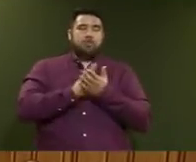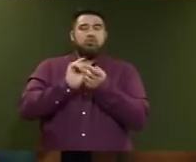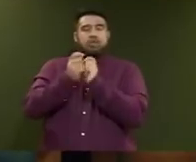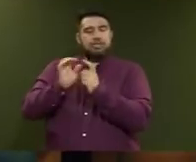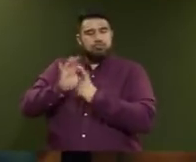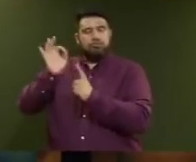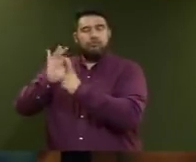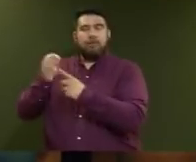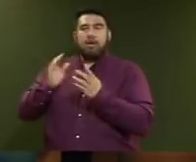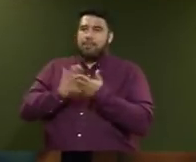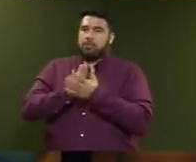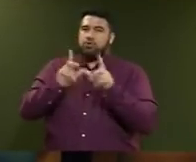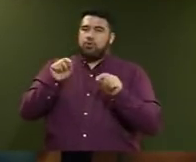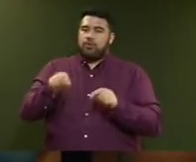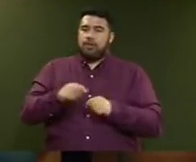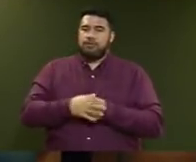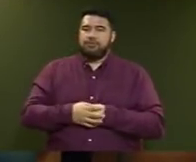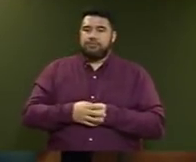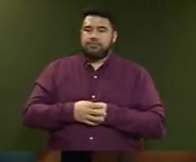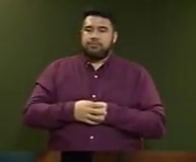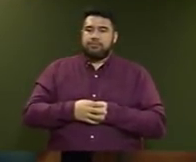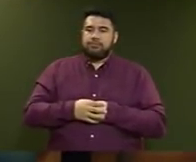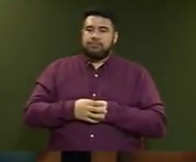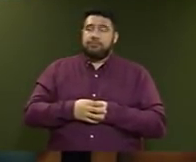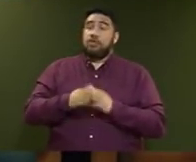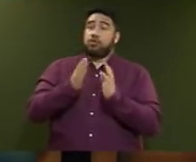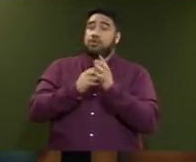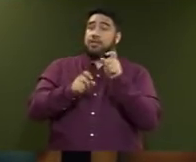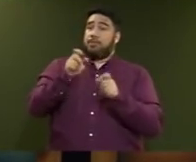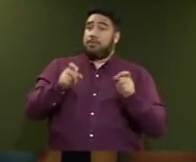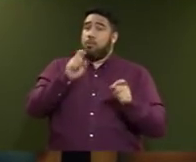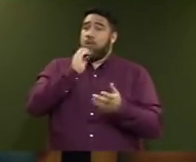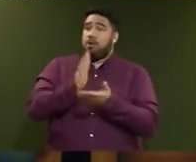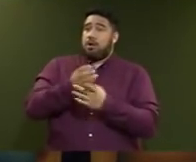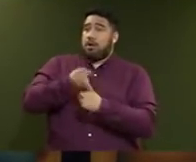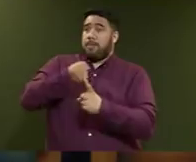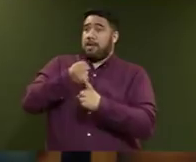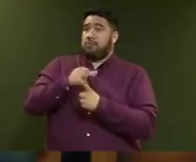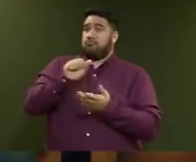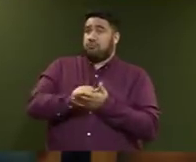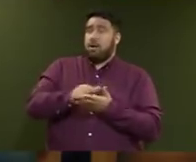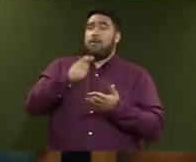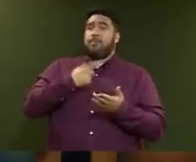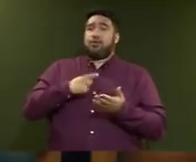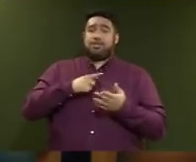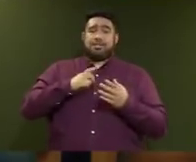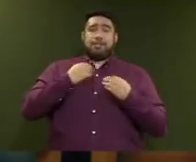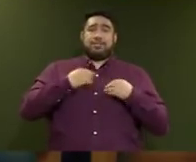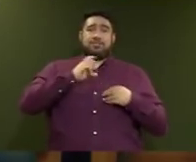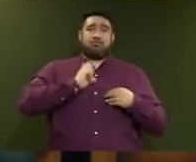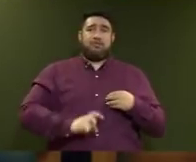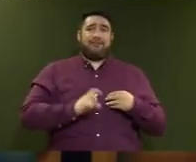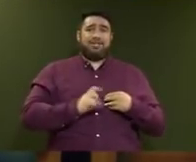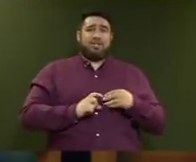there'll be real impacts for New Zealanders from us having the lowest business confidence since the global